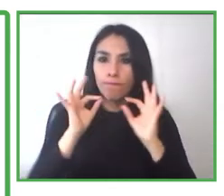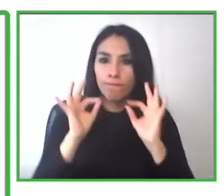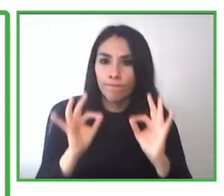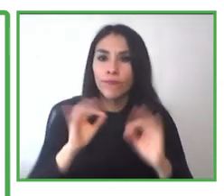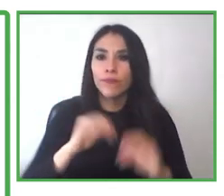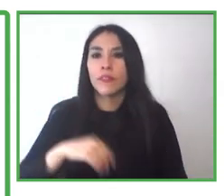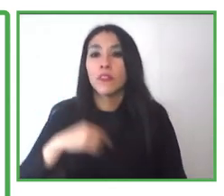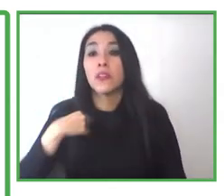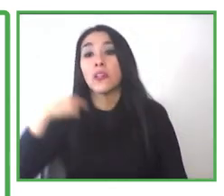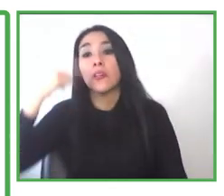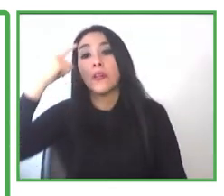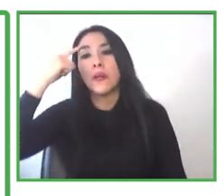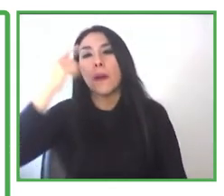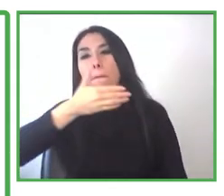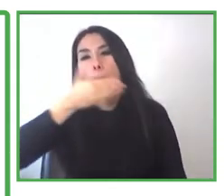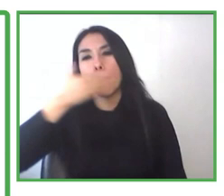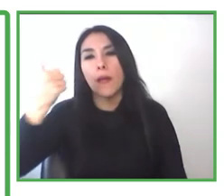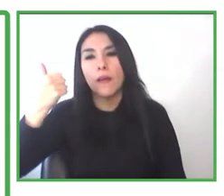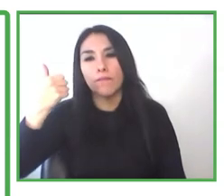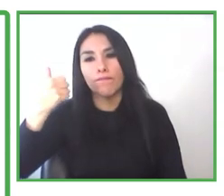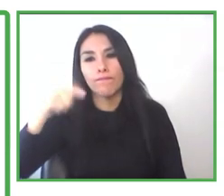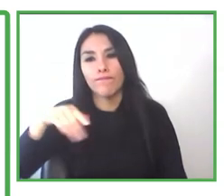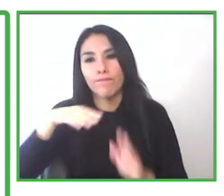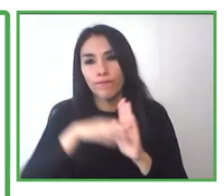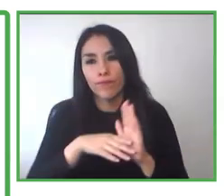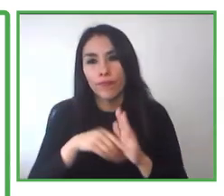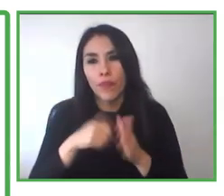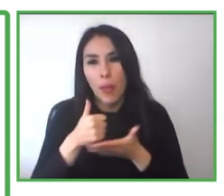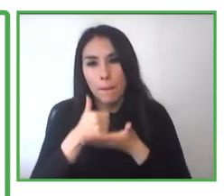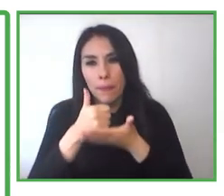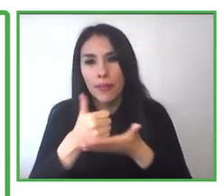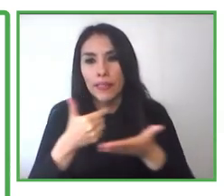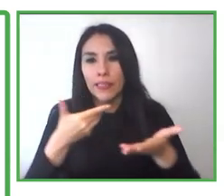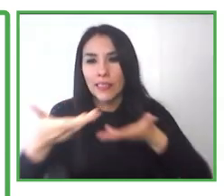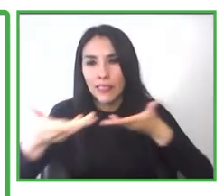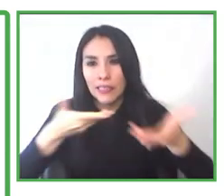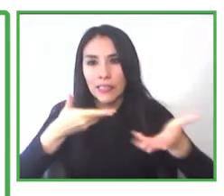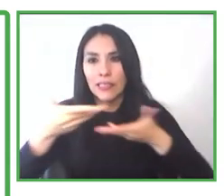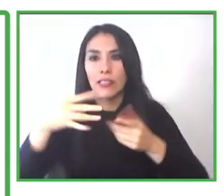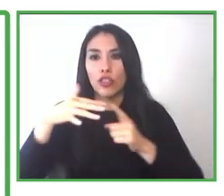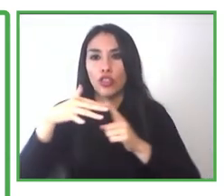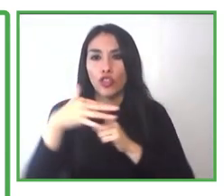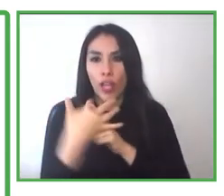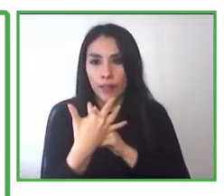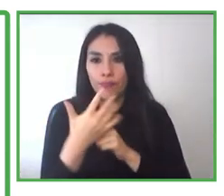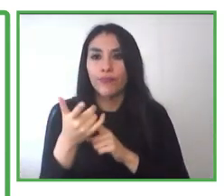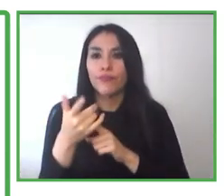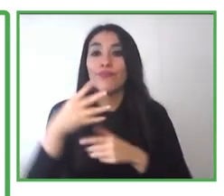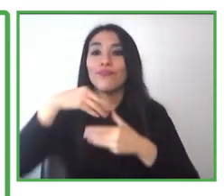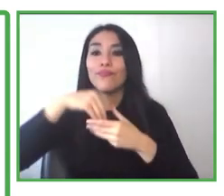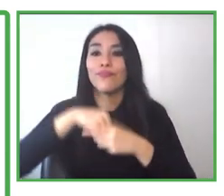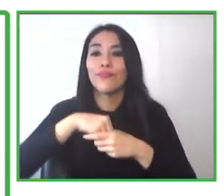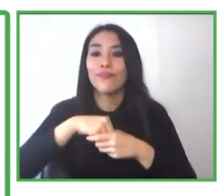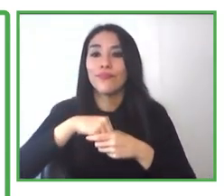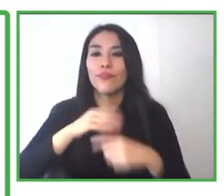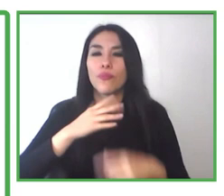elaborate for themselves, police, those policies. And we want to,